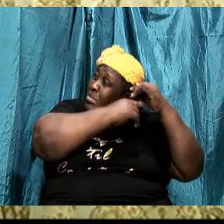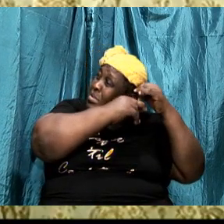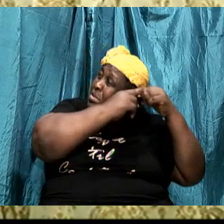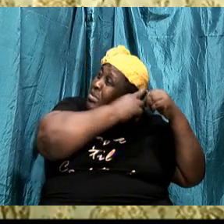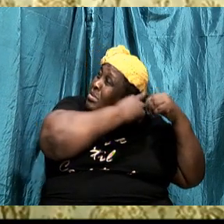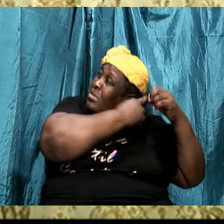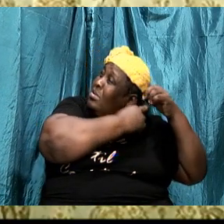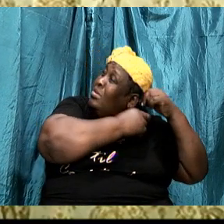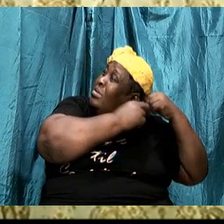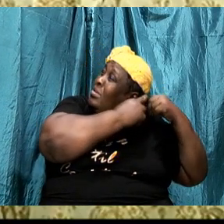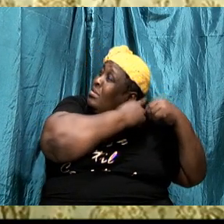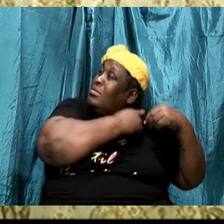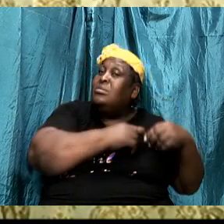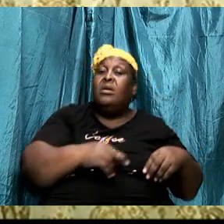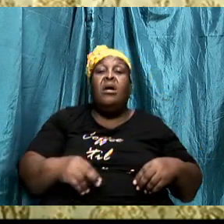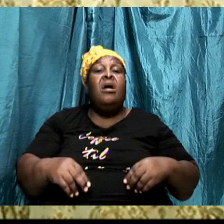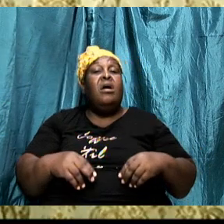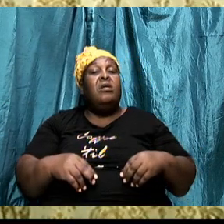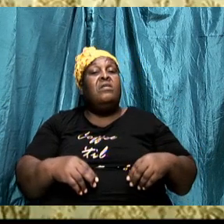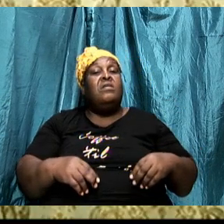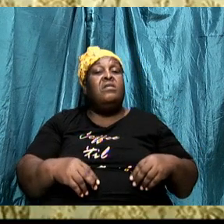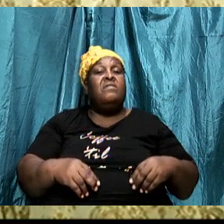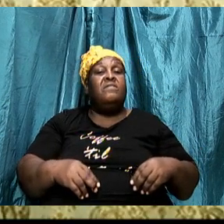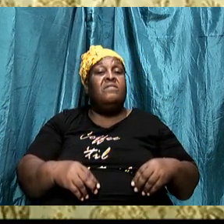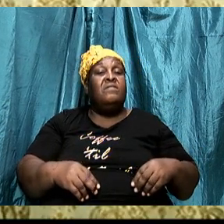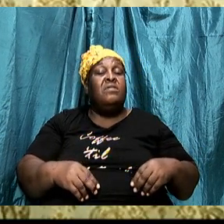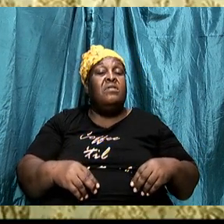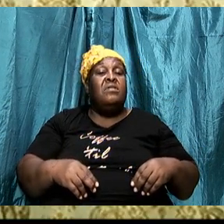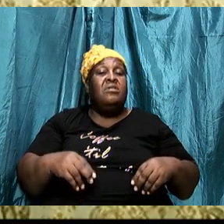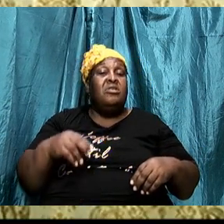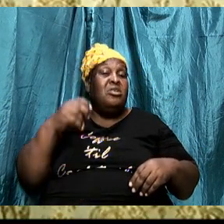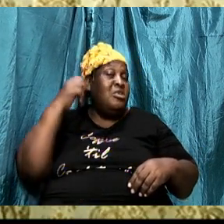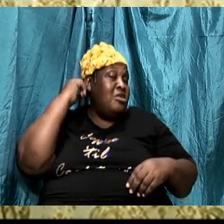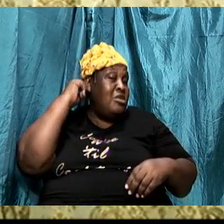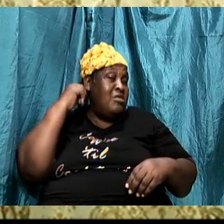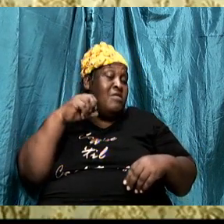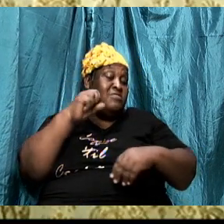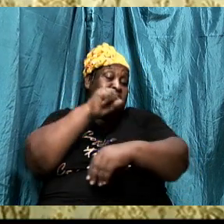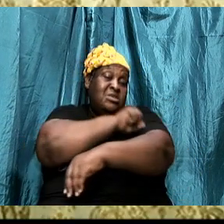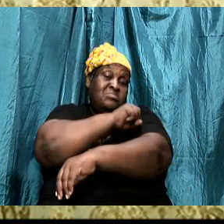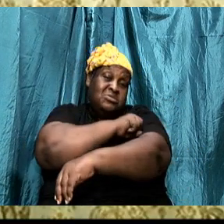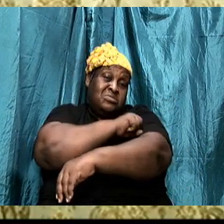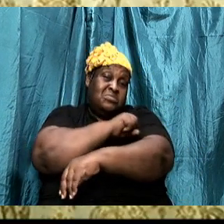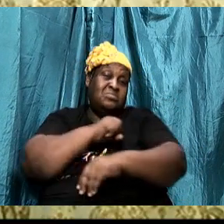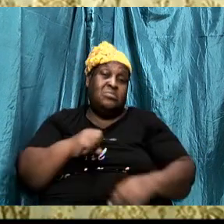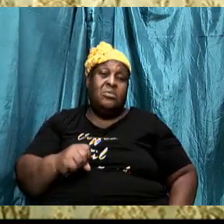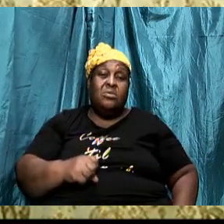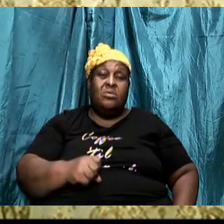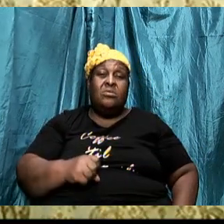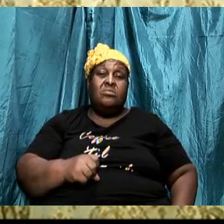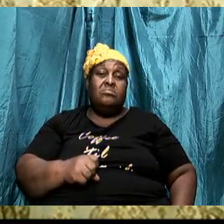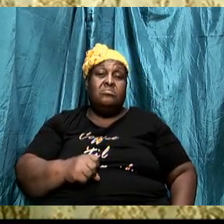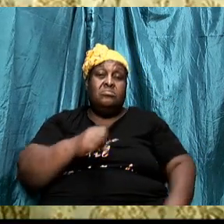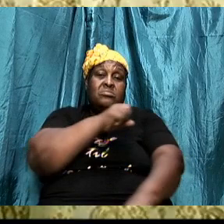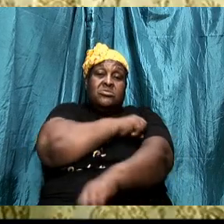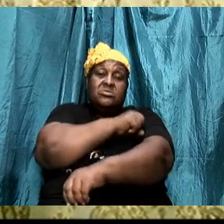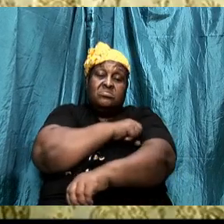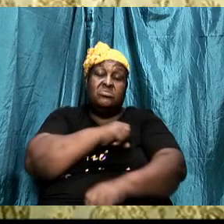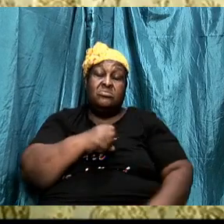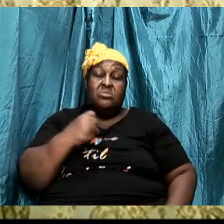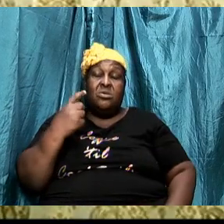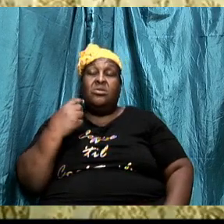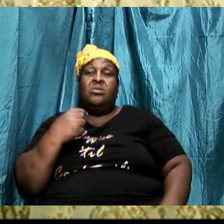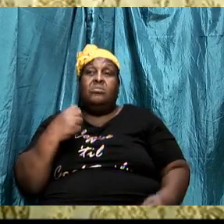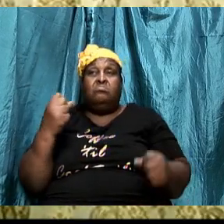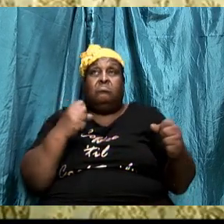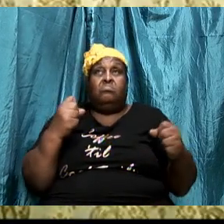Burden, like I've been saying, we cannot just do what we want and then just get up and